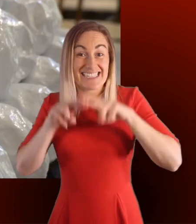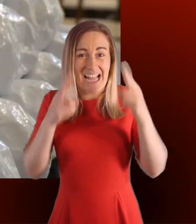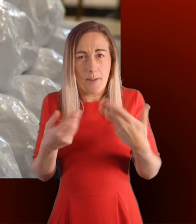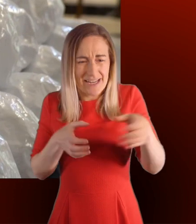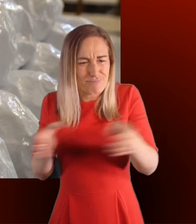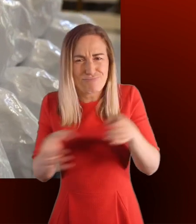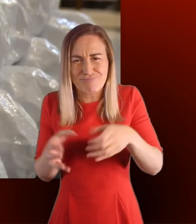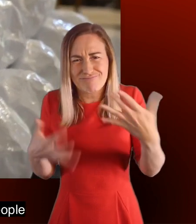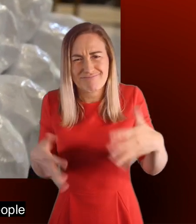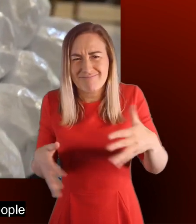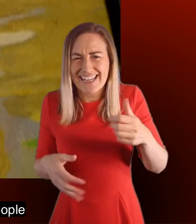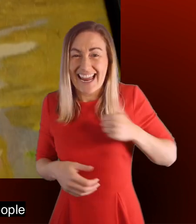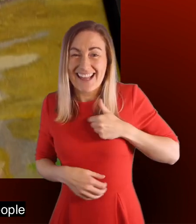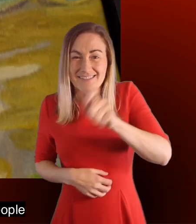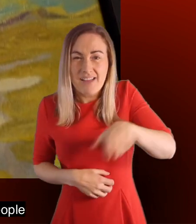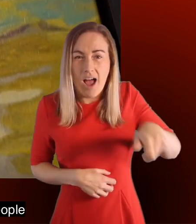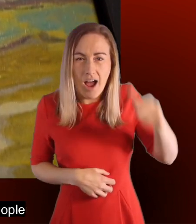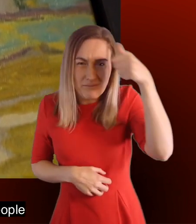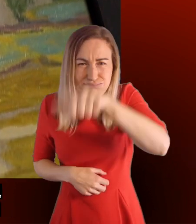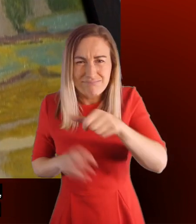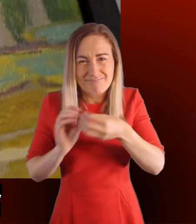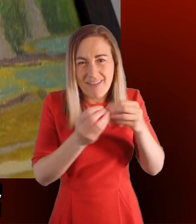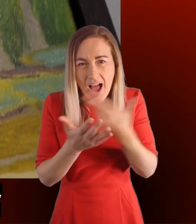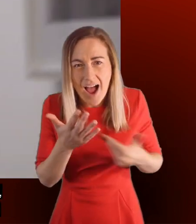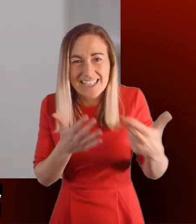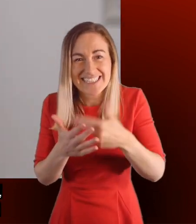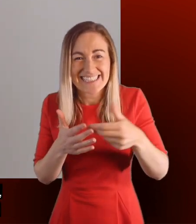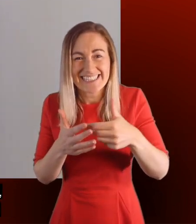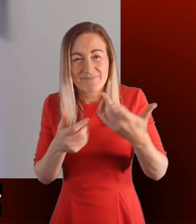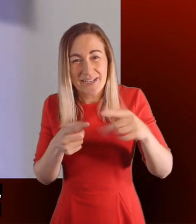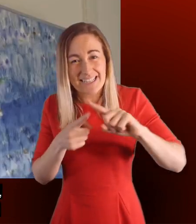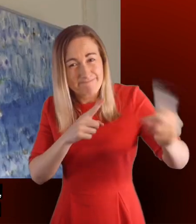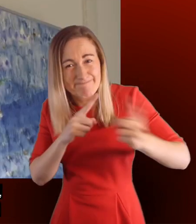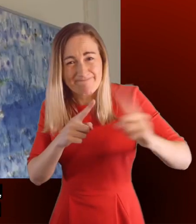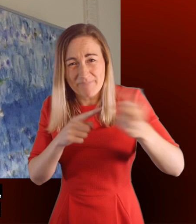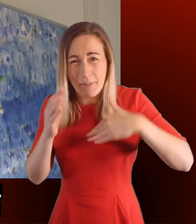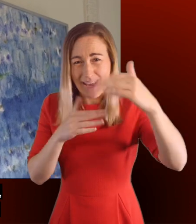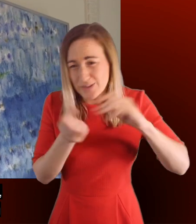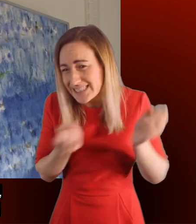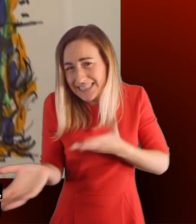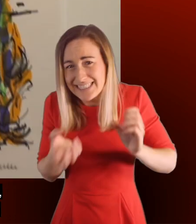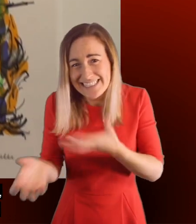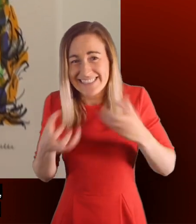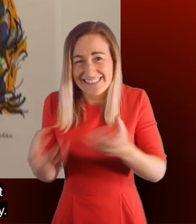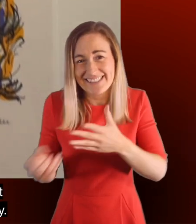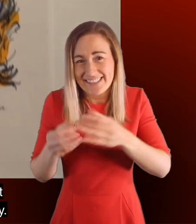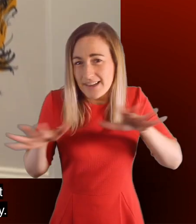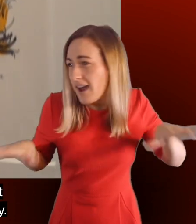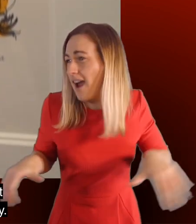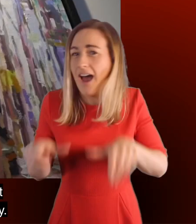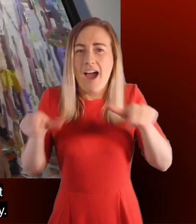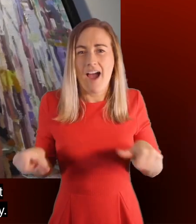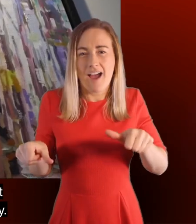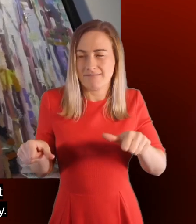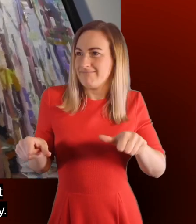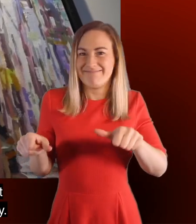upon the diverse talents of Canadian artists and craftspeople from coast to coast to coast in order to deliver a building that celebrates